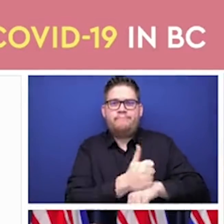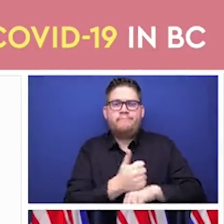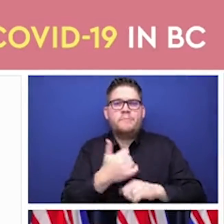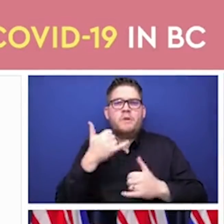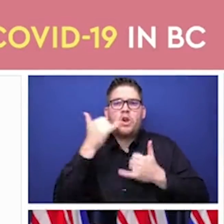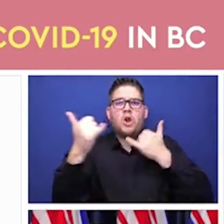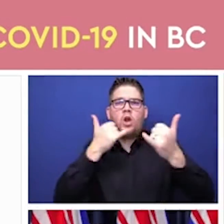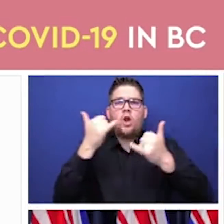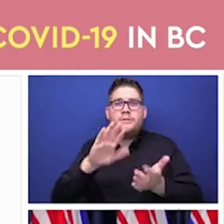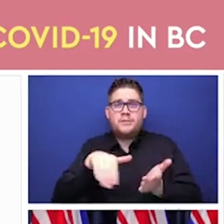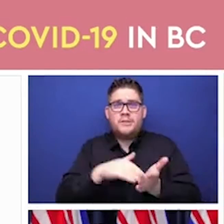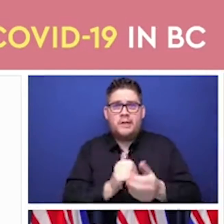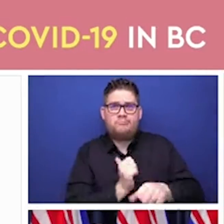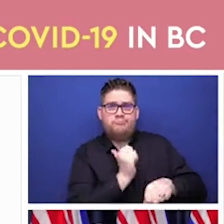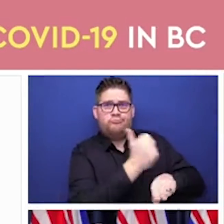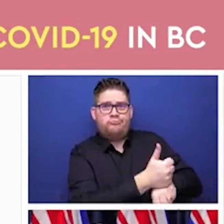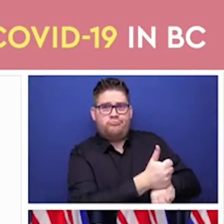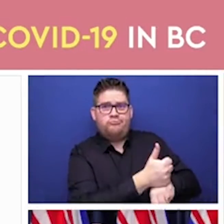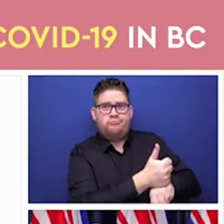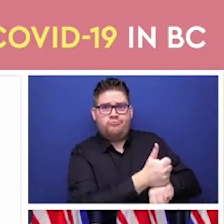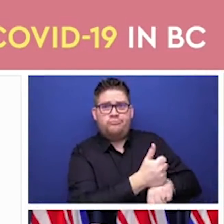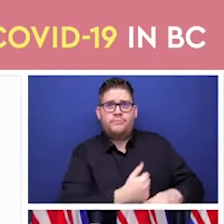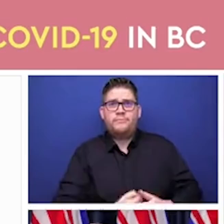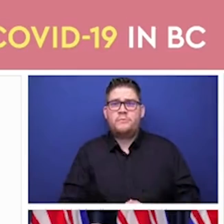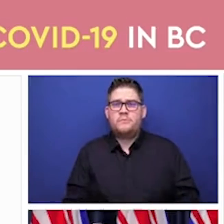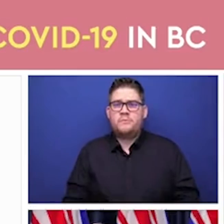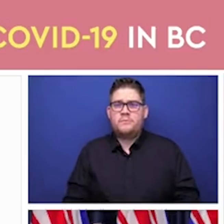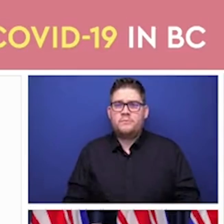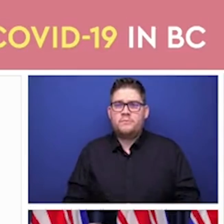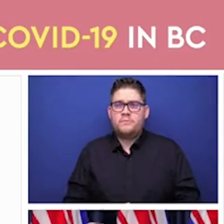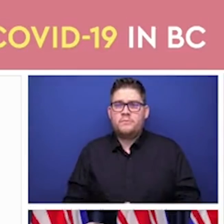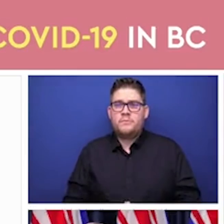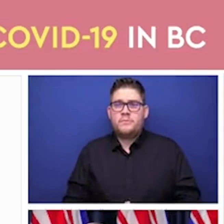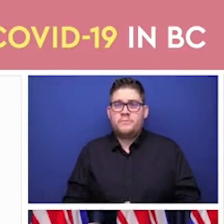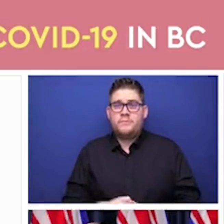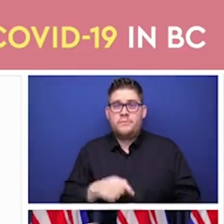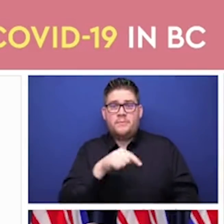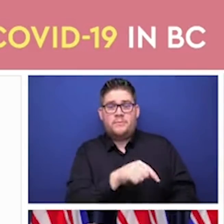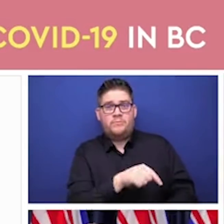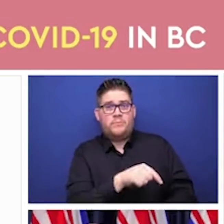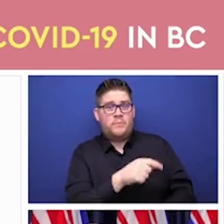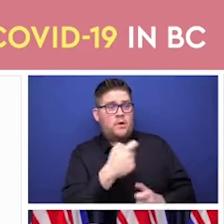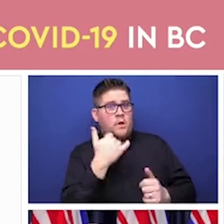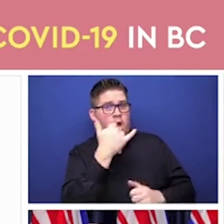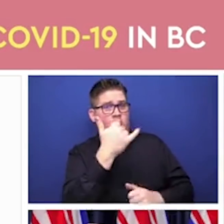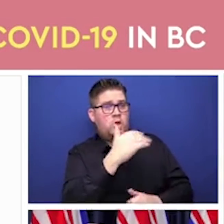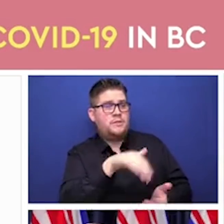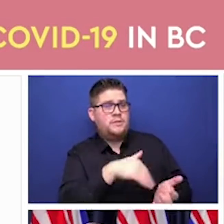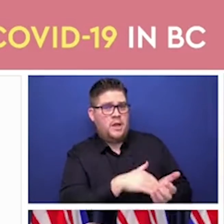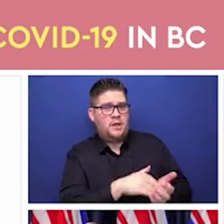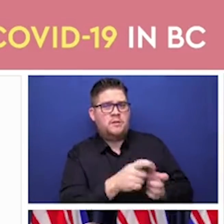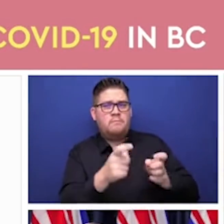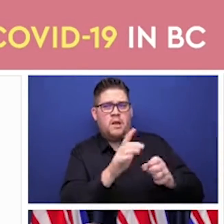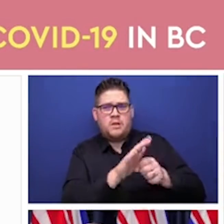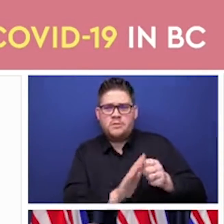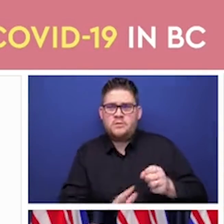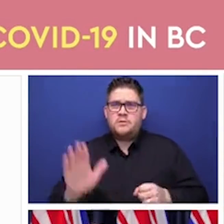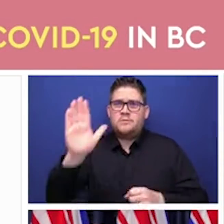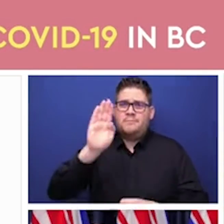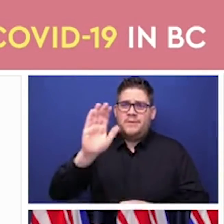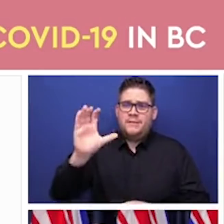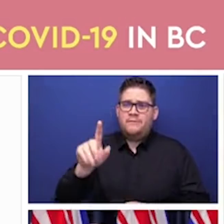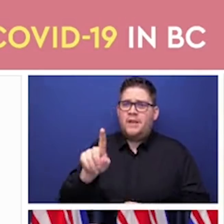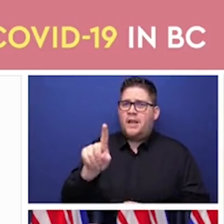communities. And we will, in order to manage the volume, because there's about 175,000